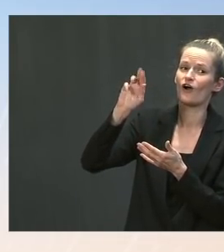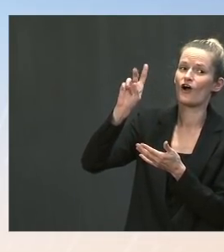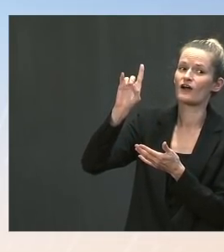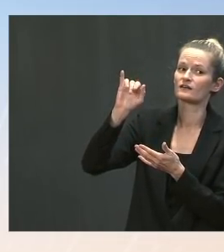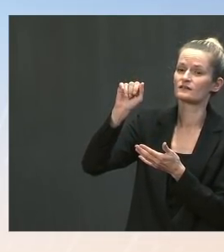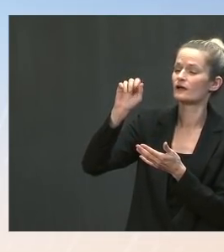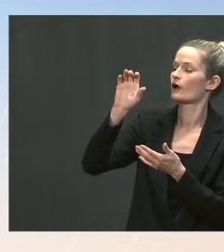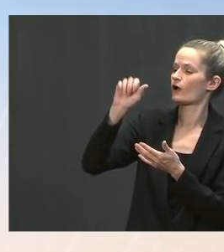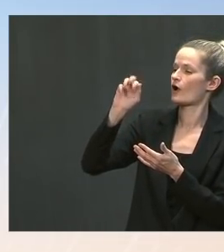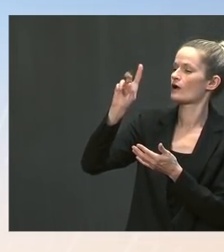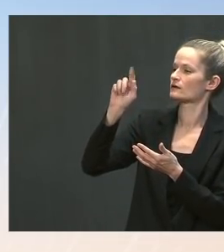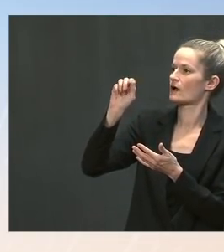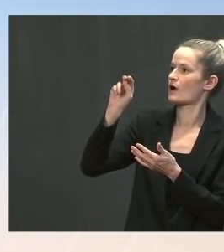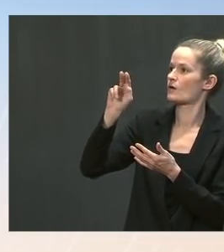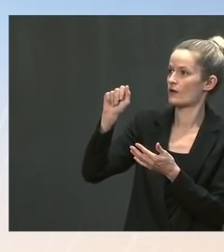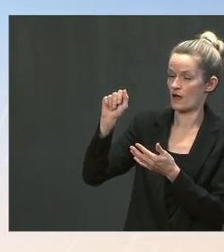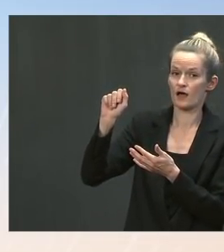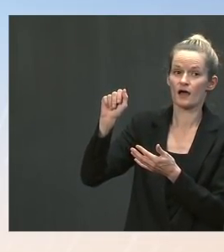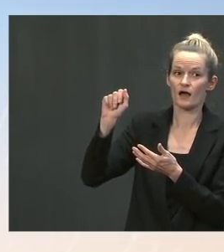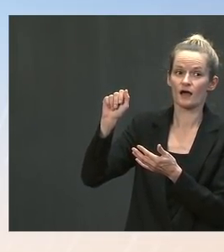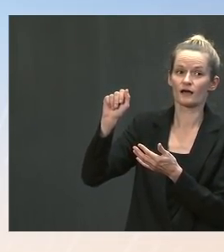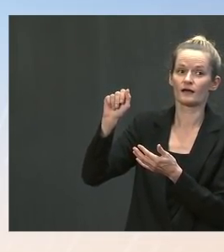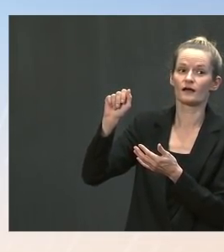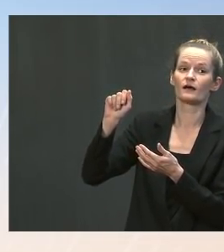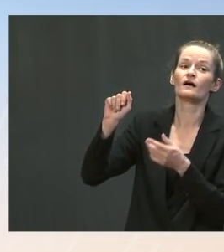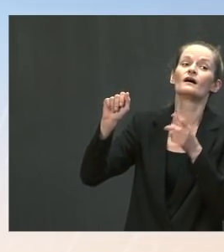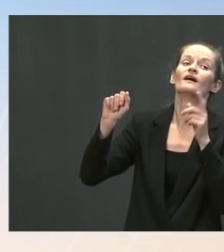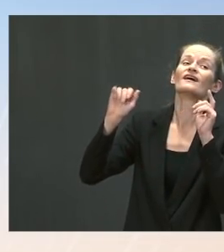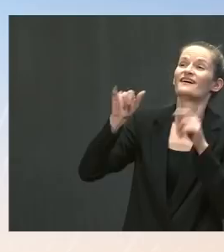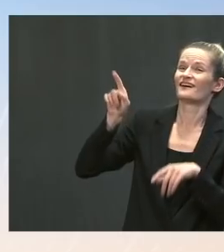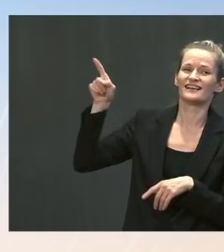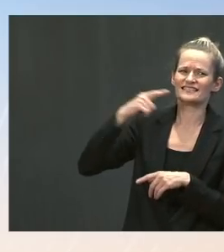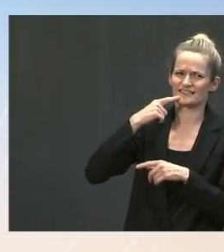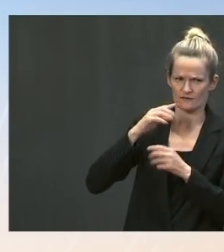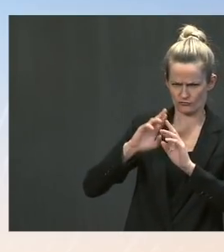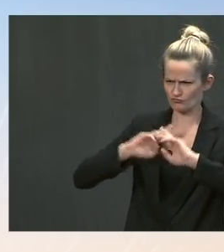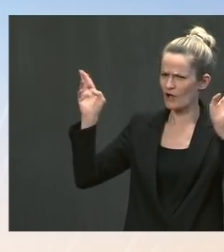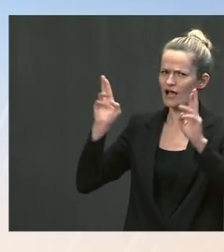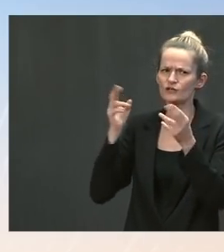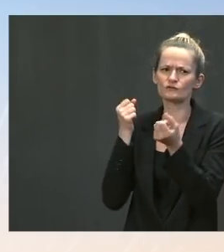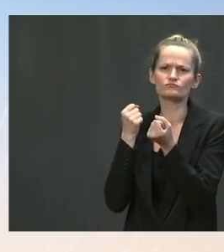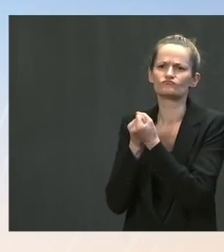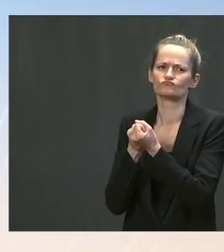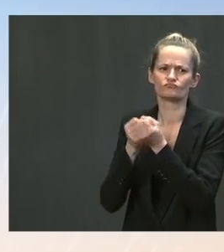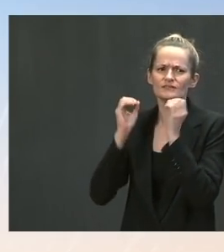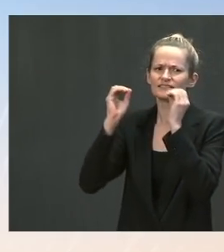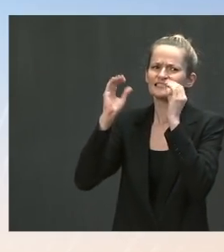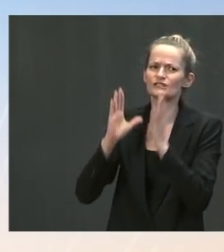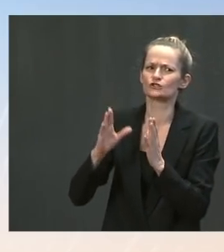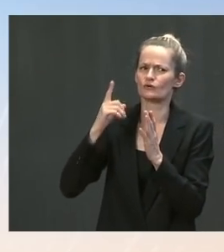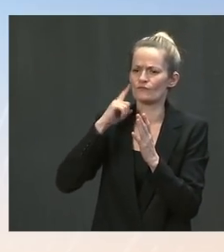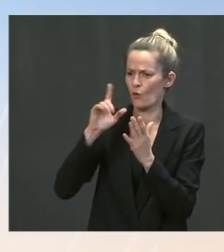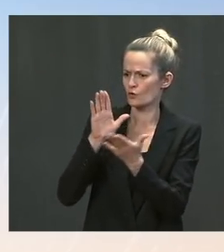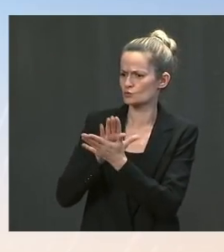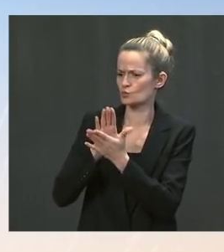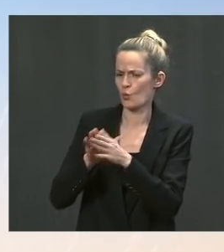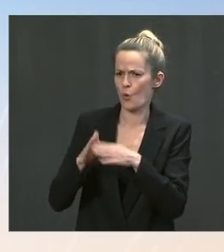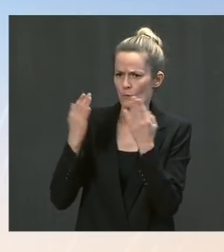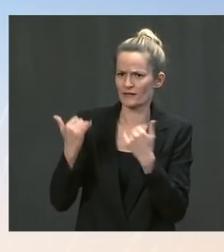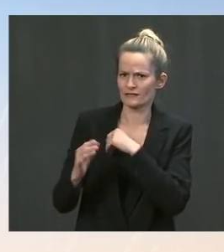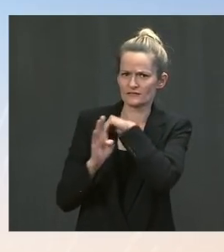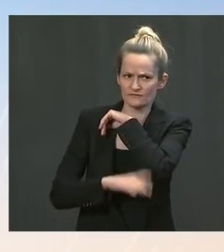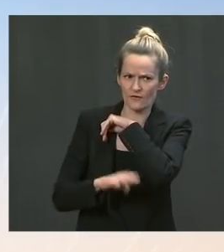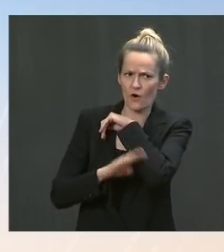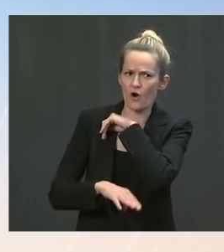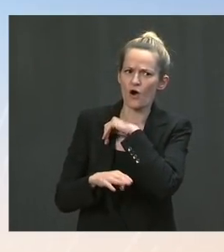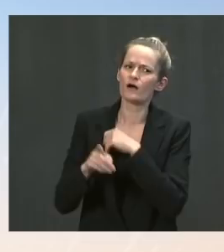teacher unions as they prepare for school openings this fall. I'm wondering, are there any specific parent organizations that the